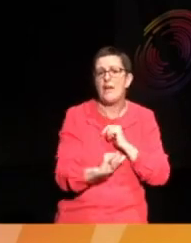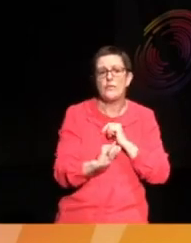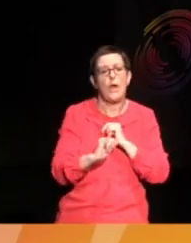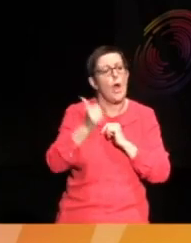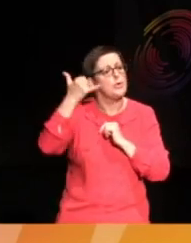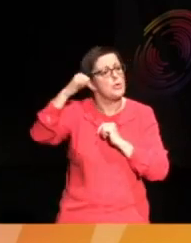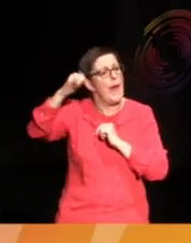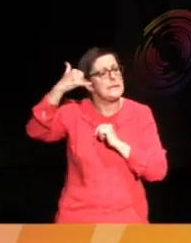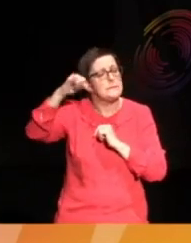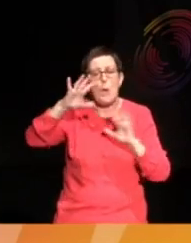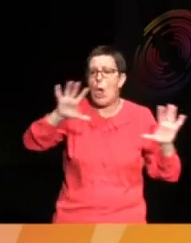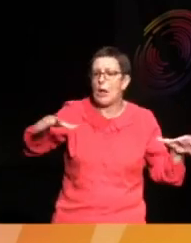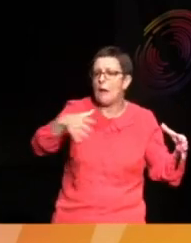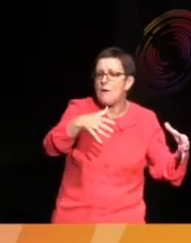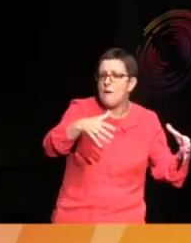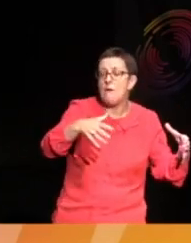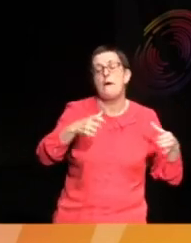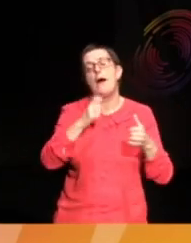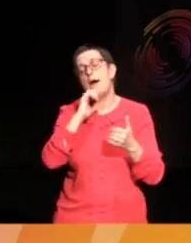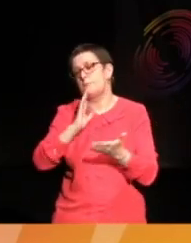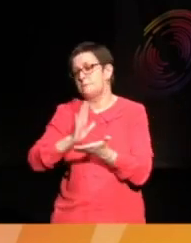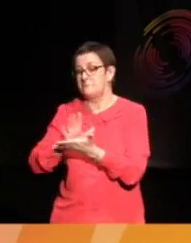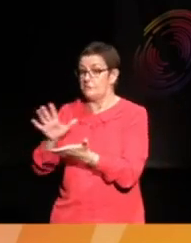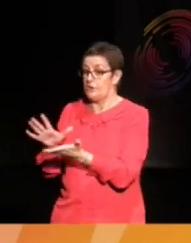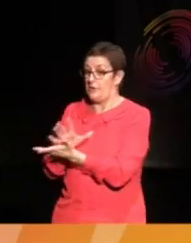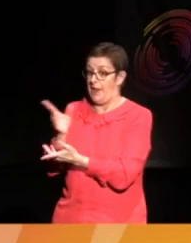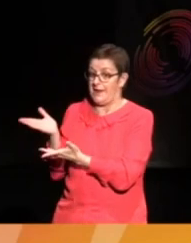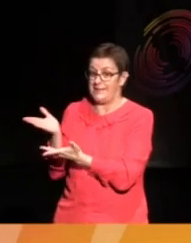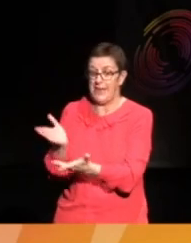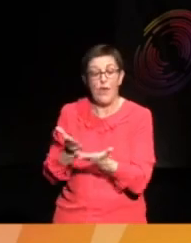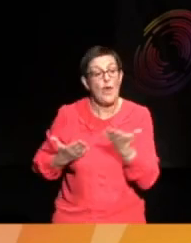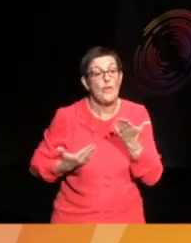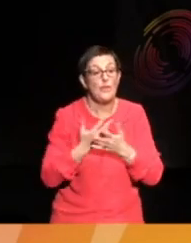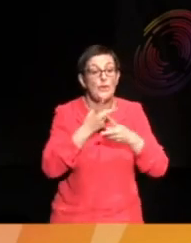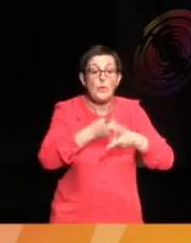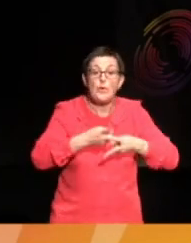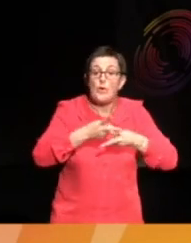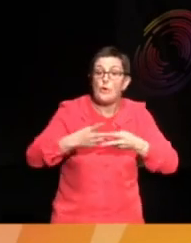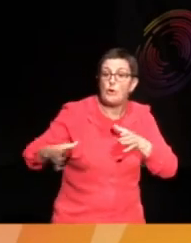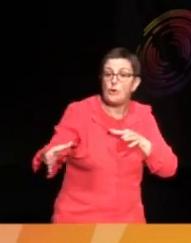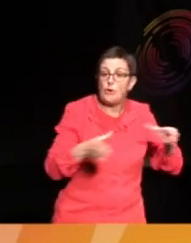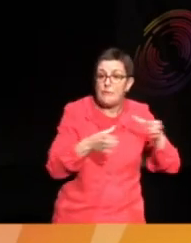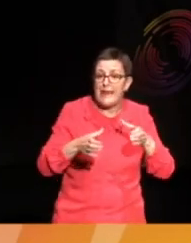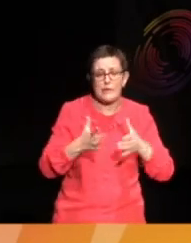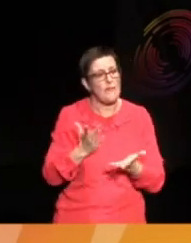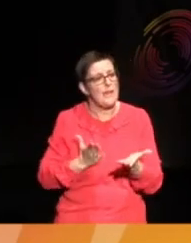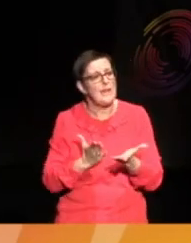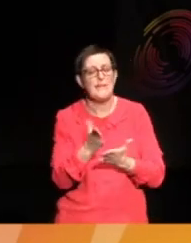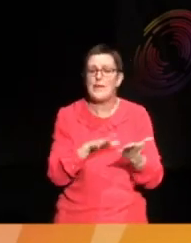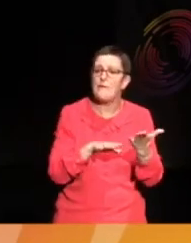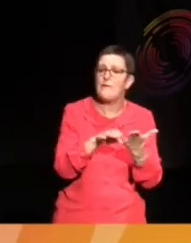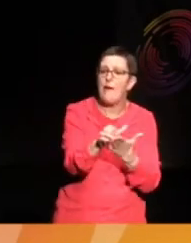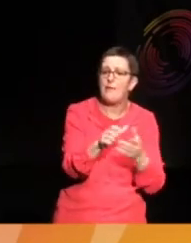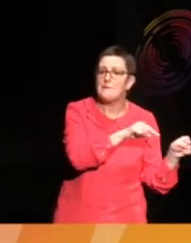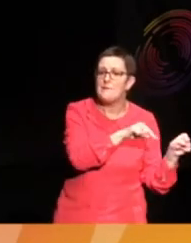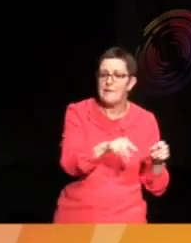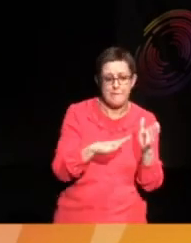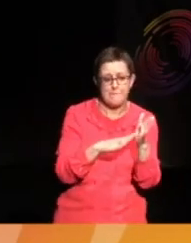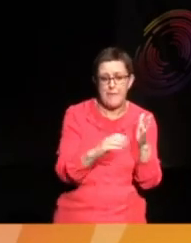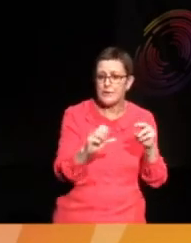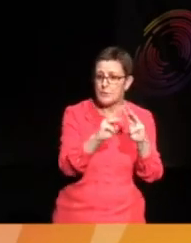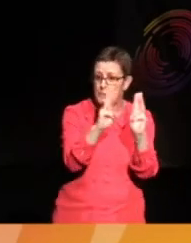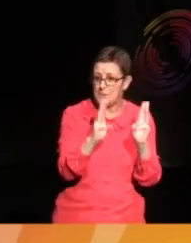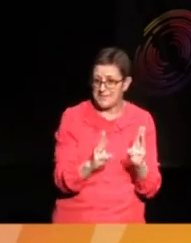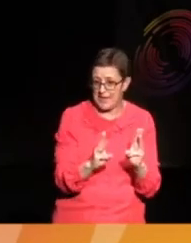press, folks, I am truly delighted to say is the new curator of living cultures here at Manchester, at Manchester Museum. So